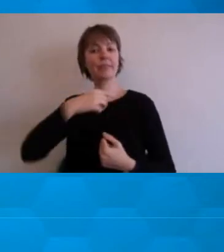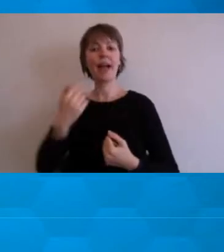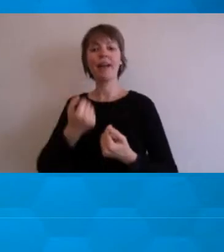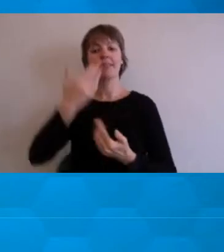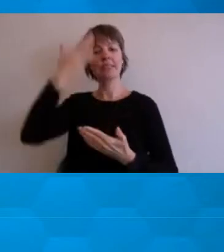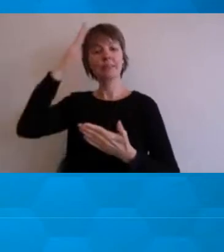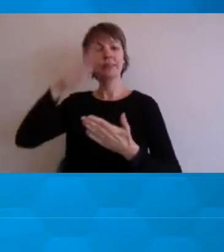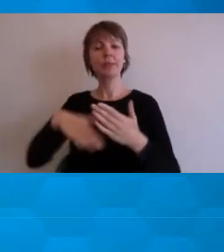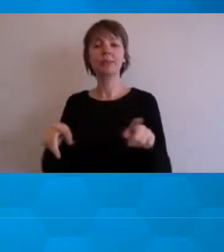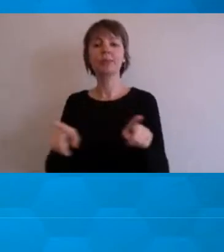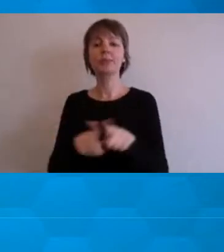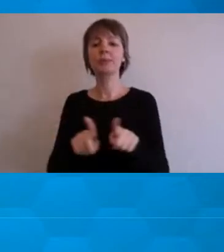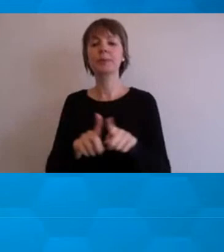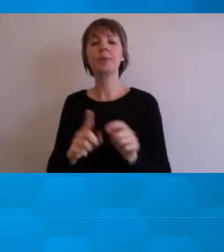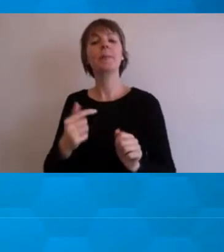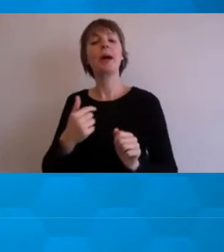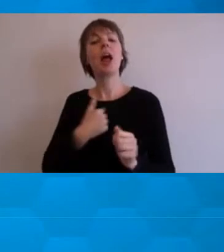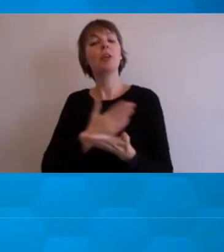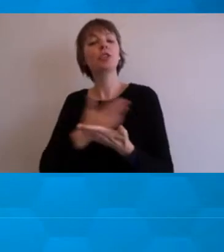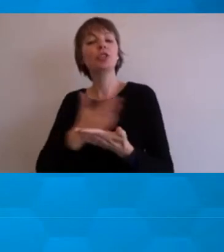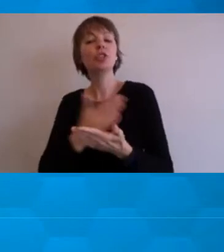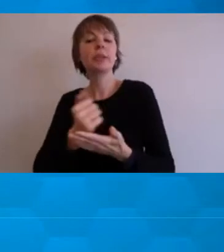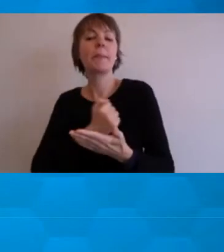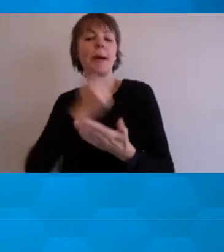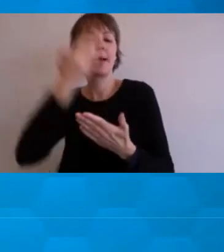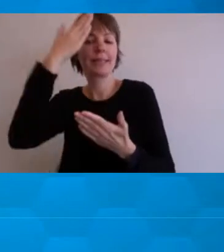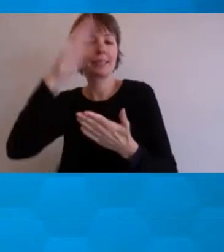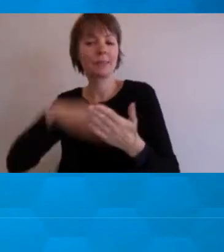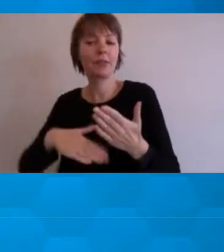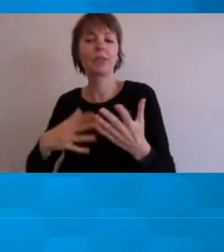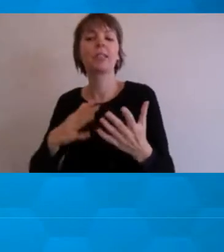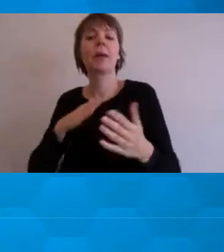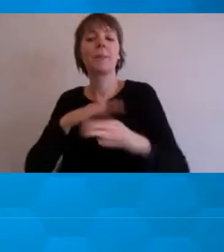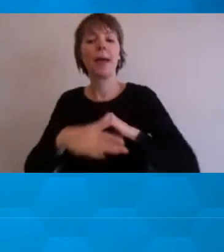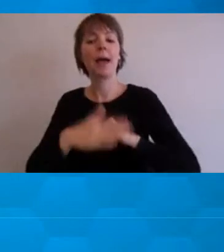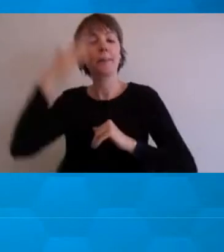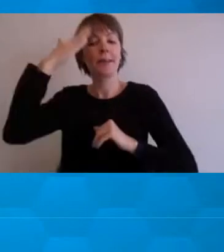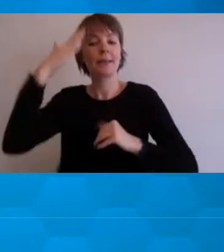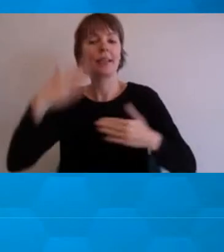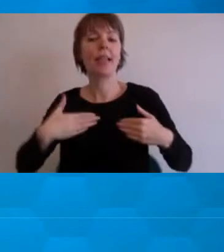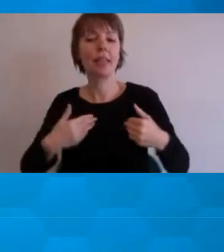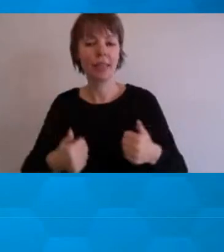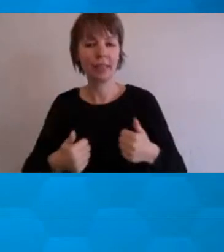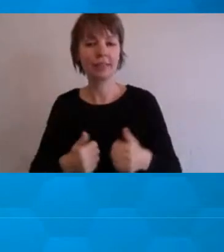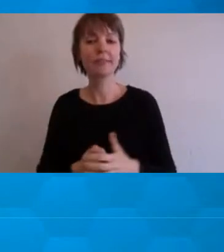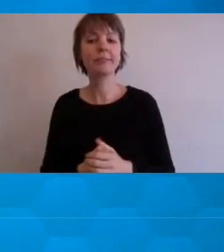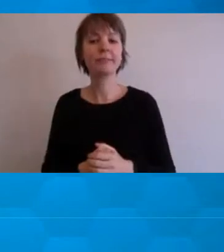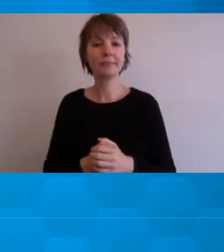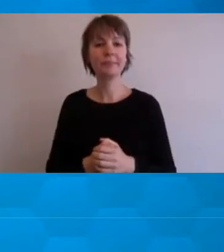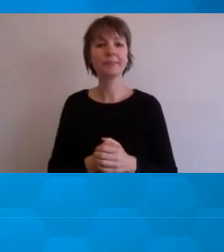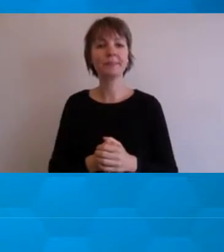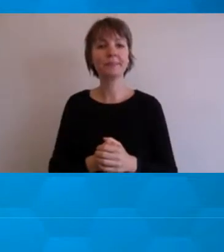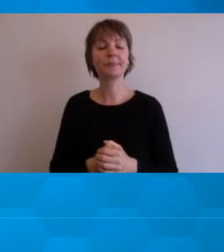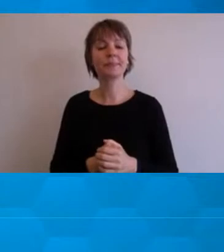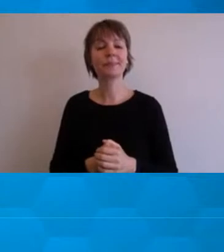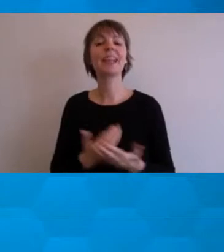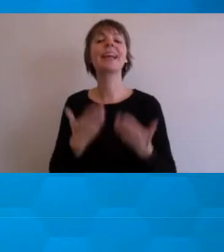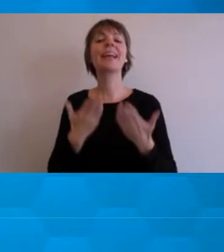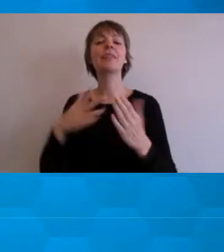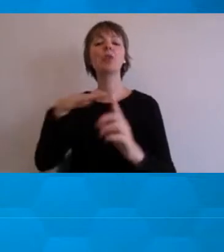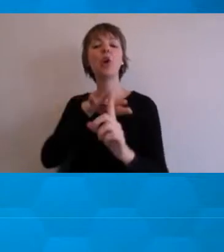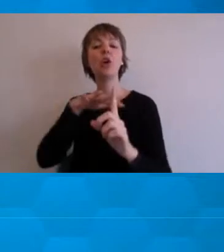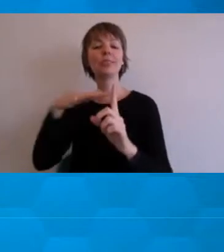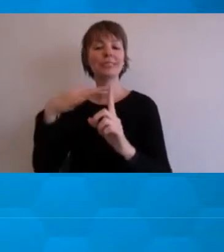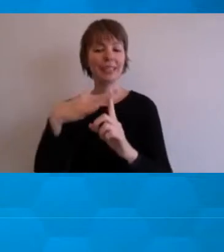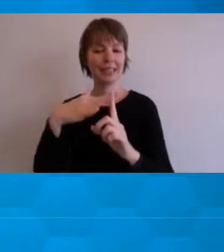my personal experience with mental health. Now, just to put it in the context of a